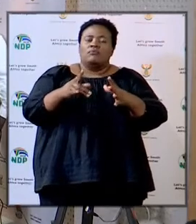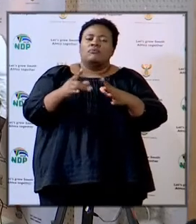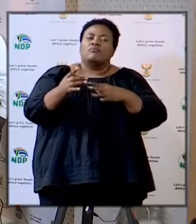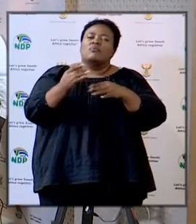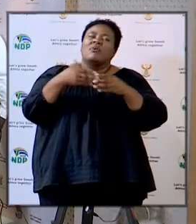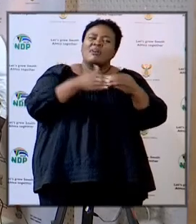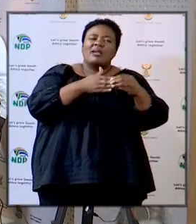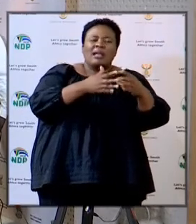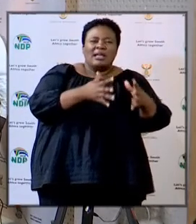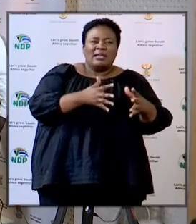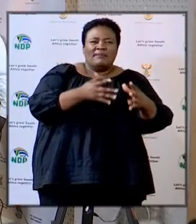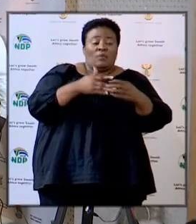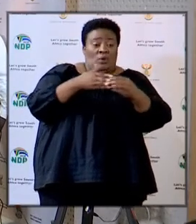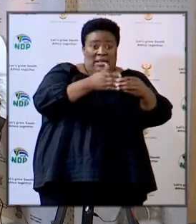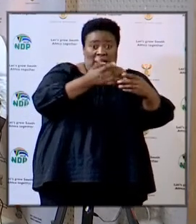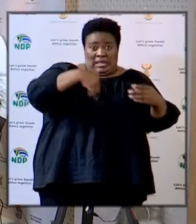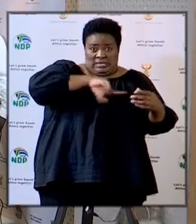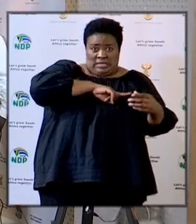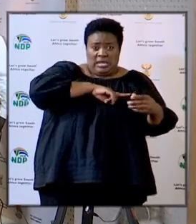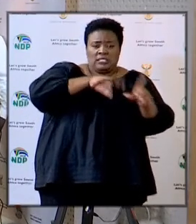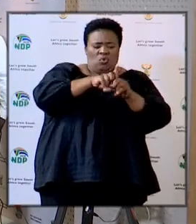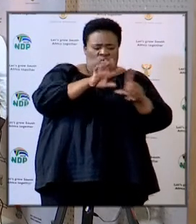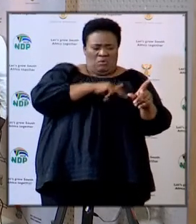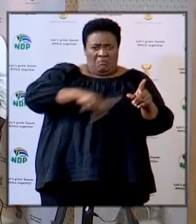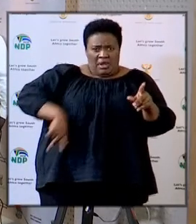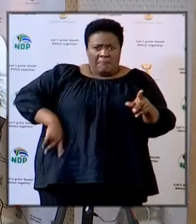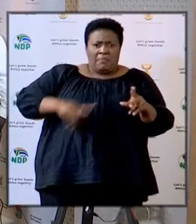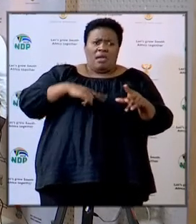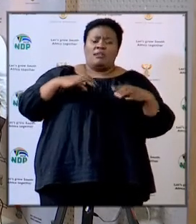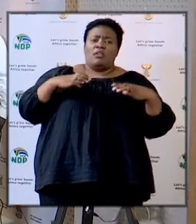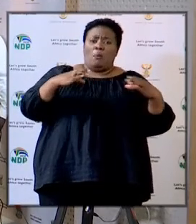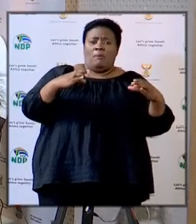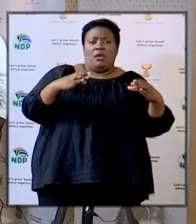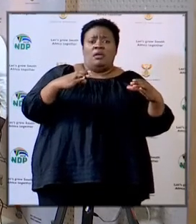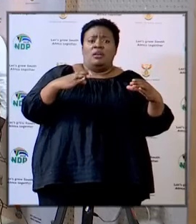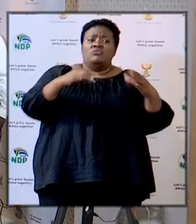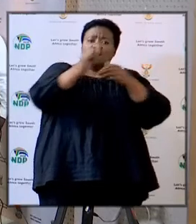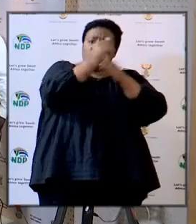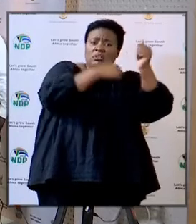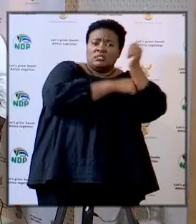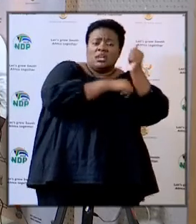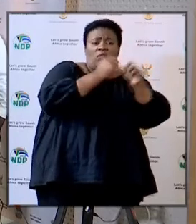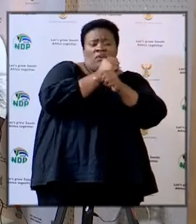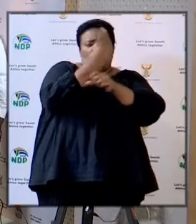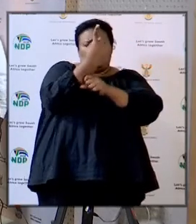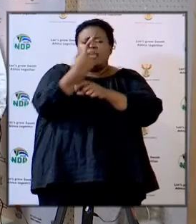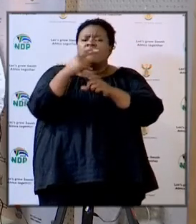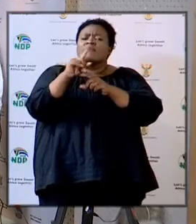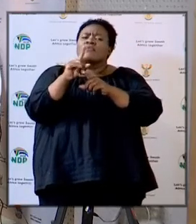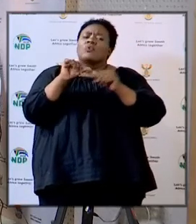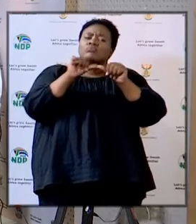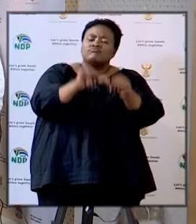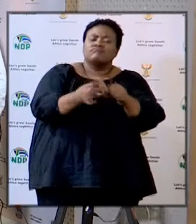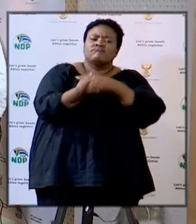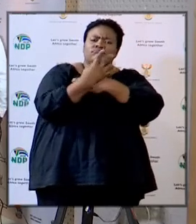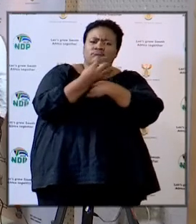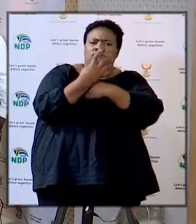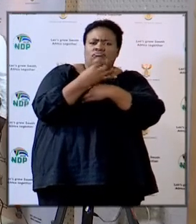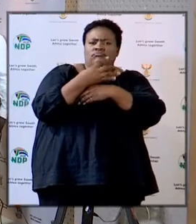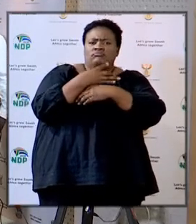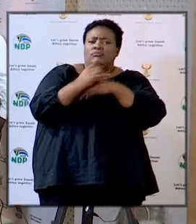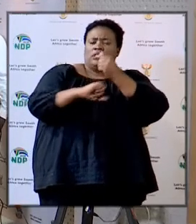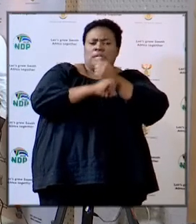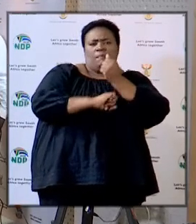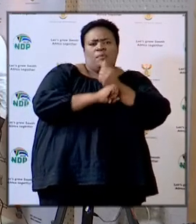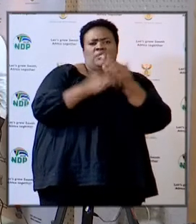the Gauteng Premier and the command structure of Gauteng for their continuous counsel and support during this